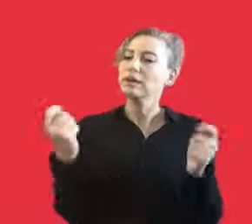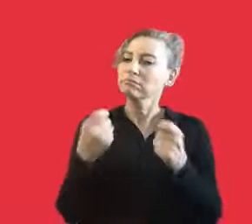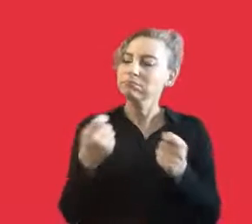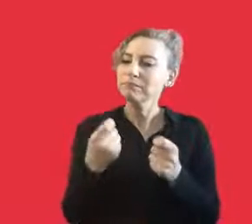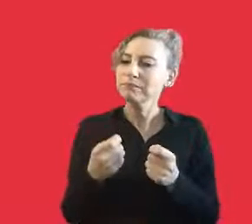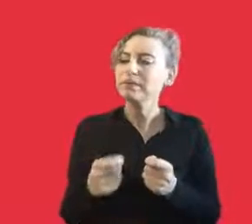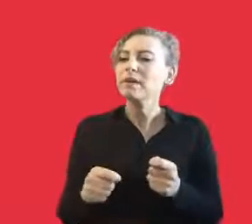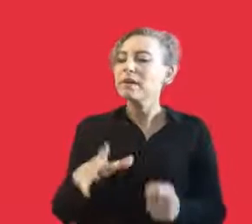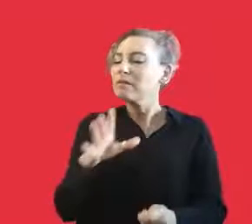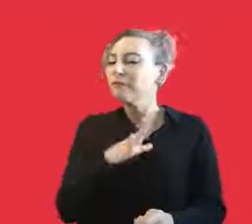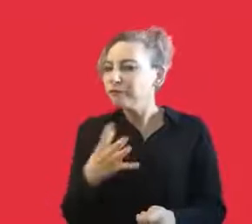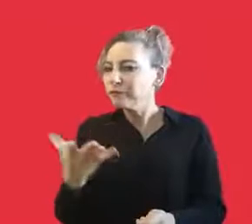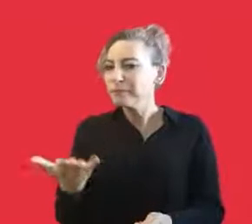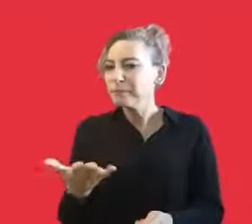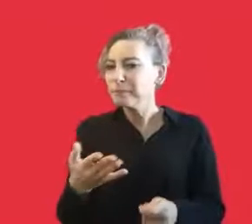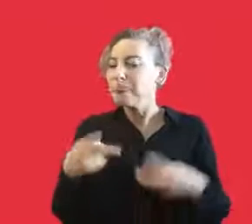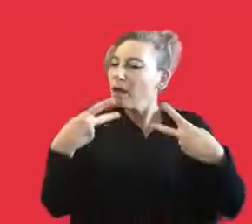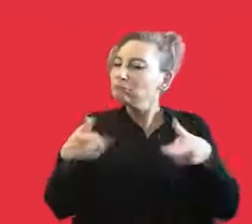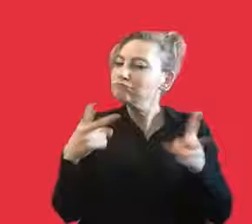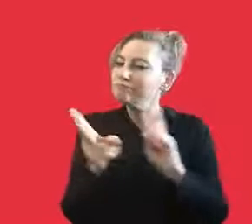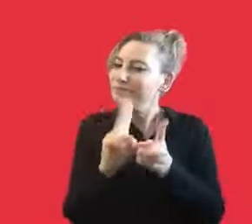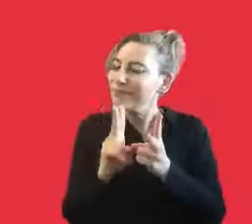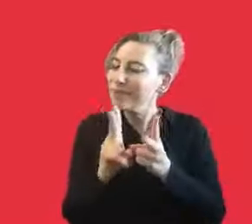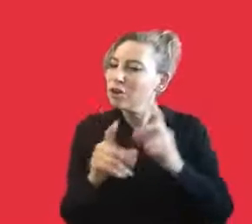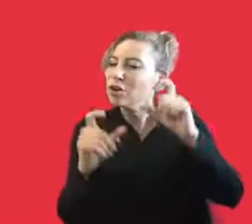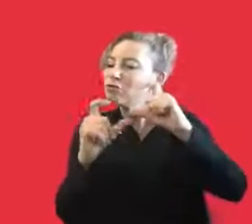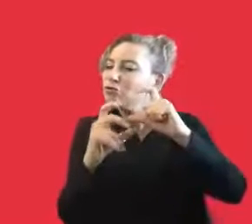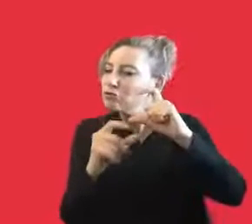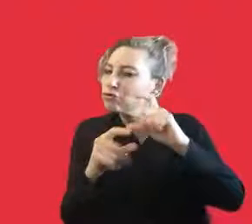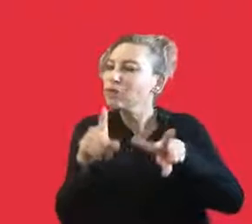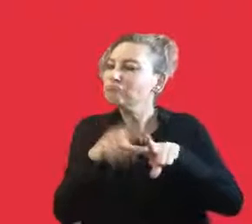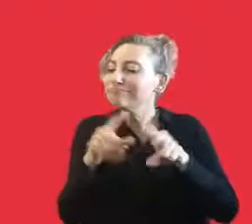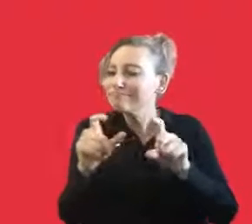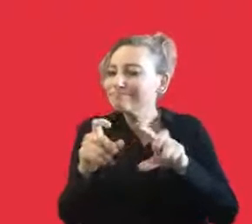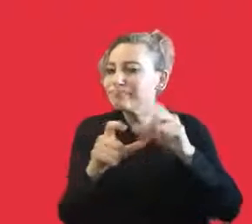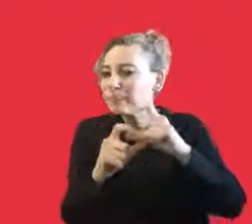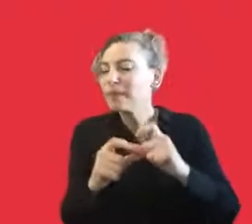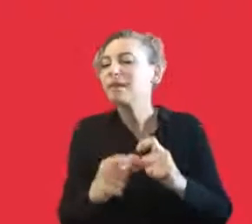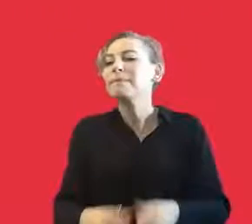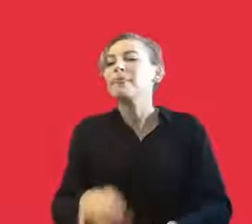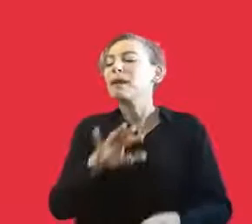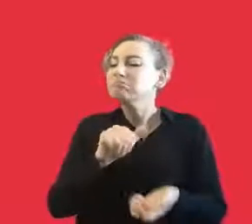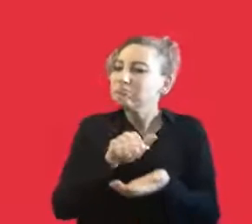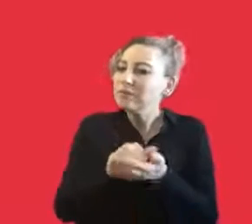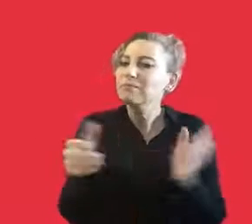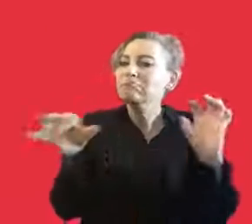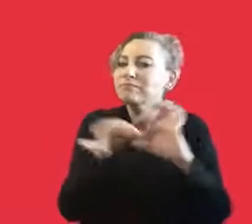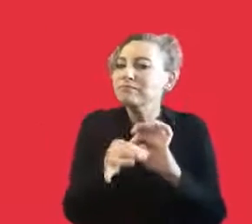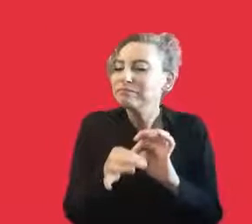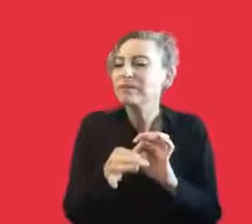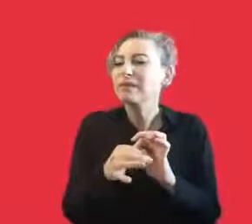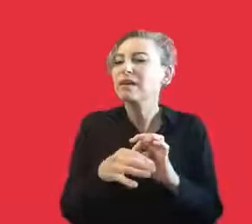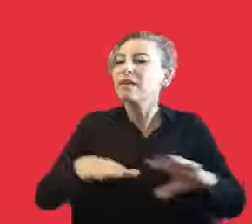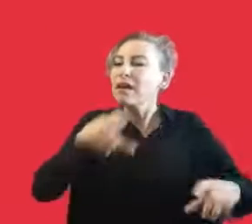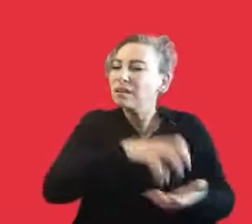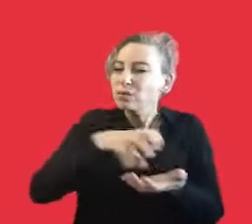Directors. And so far, we have been collaborating with independent theatres and contemporary theatres. And